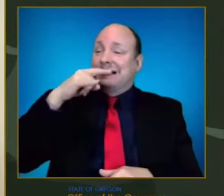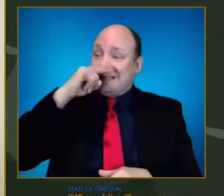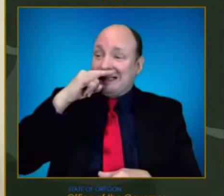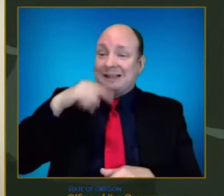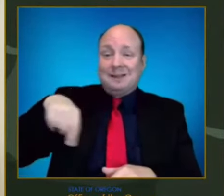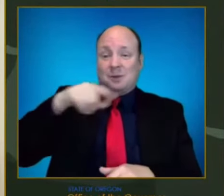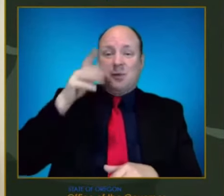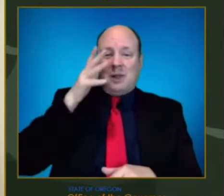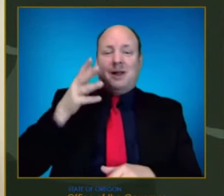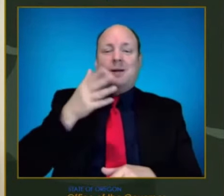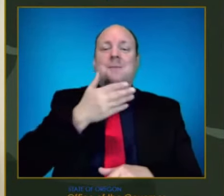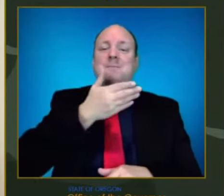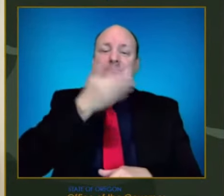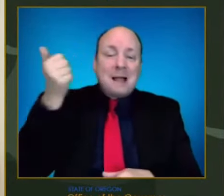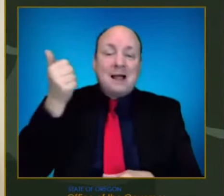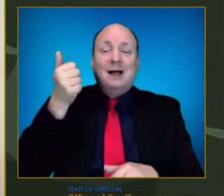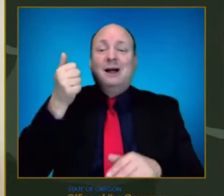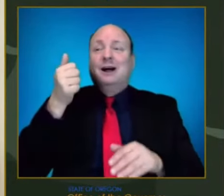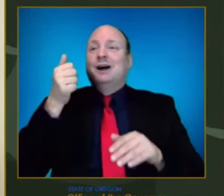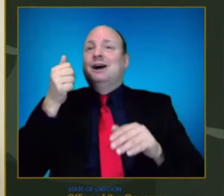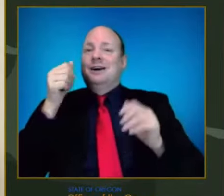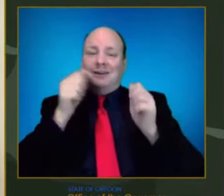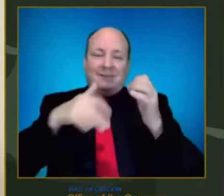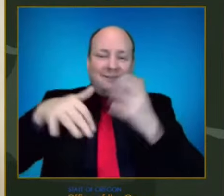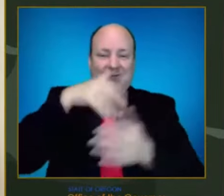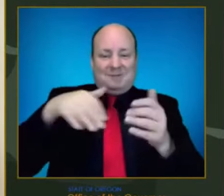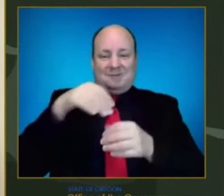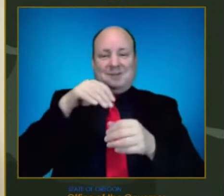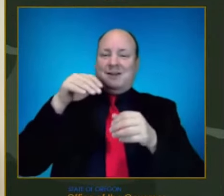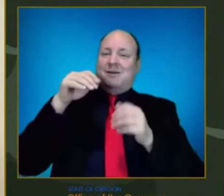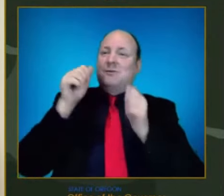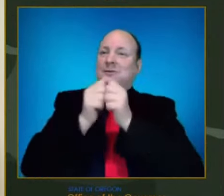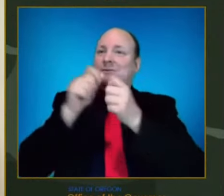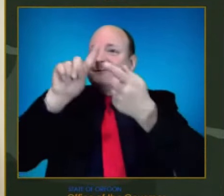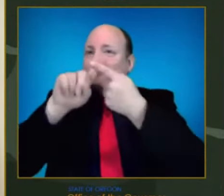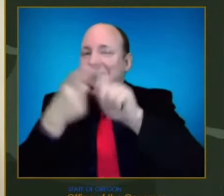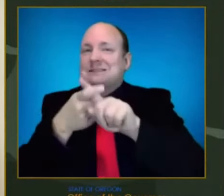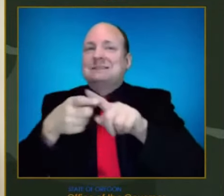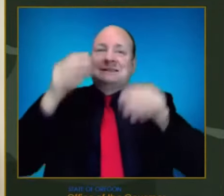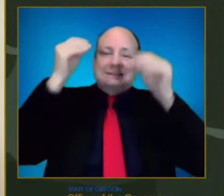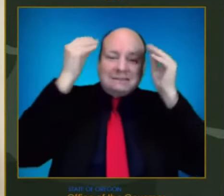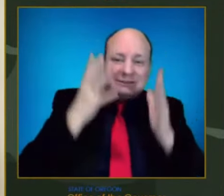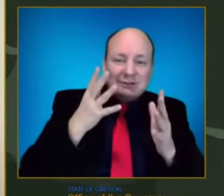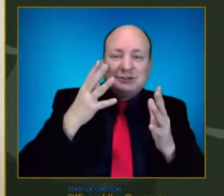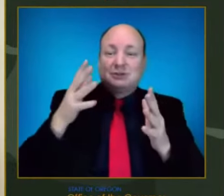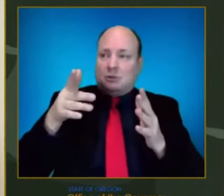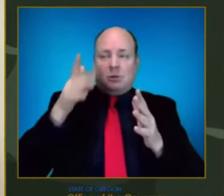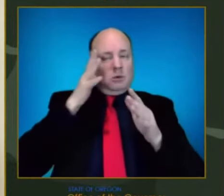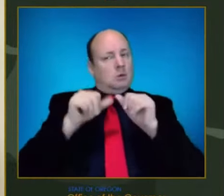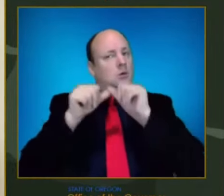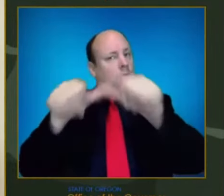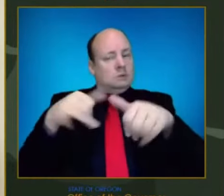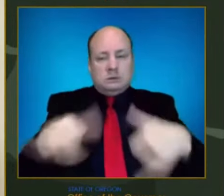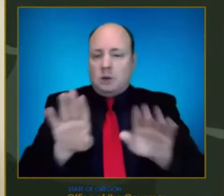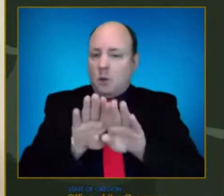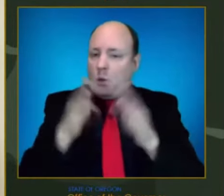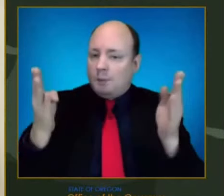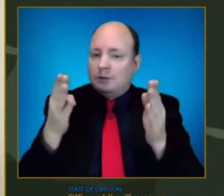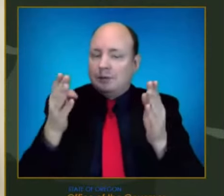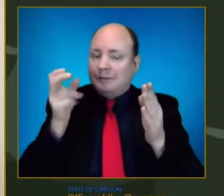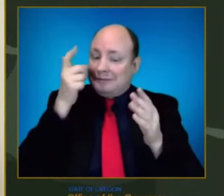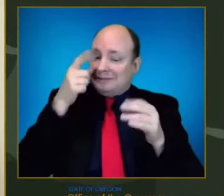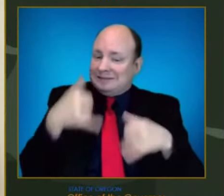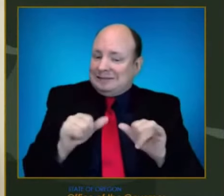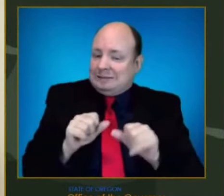committed to keeping our schools open to the extent that we can do that safely. Now that five year